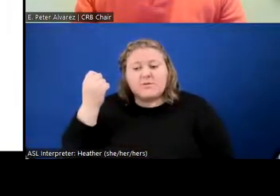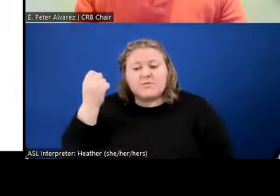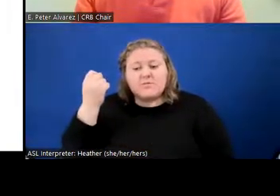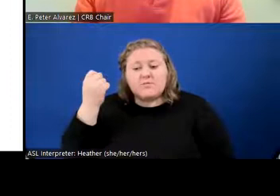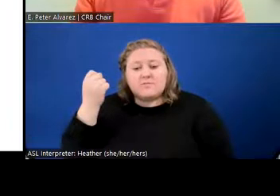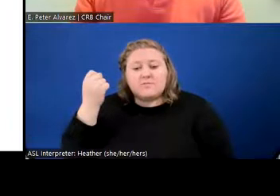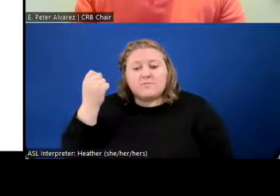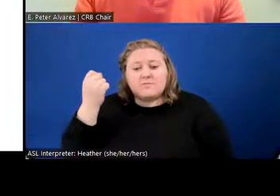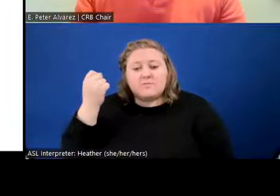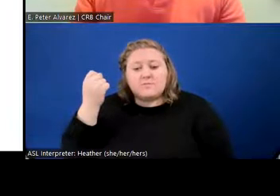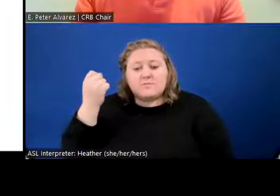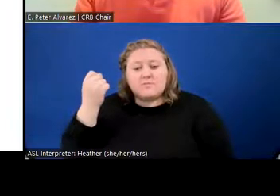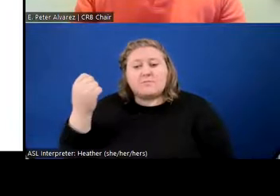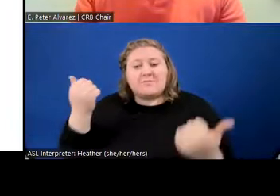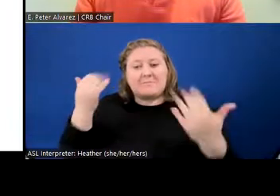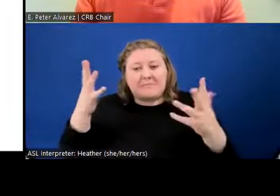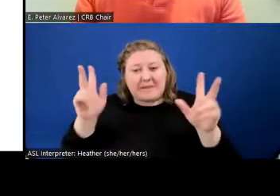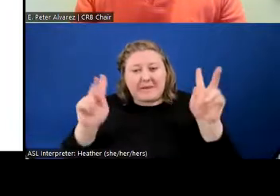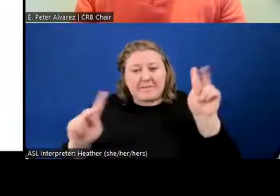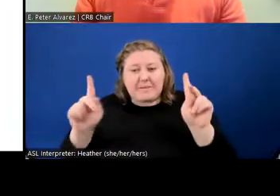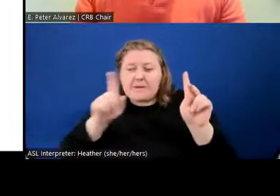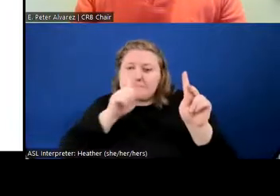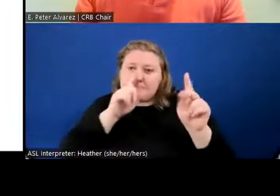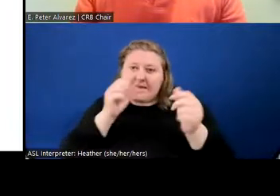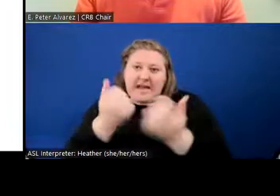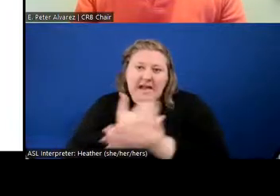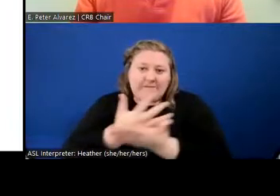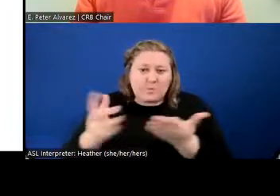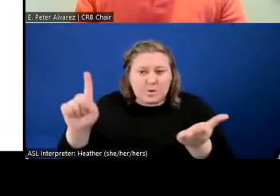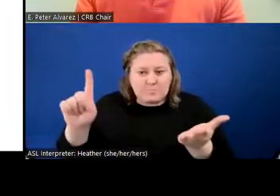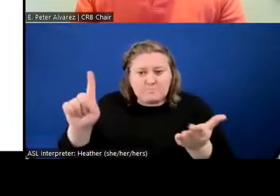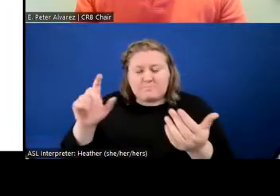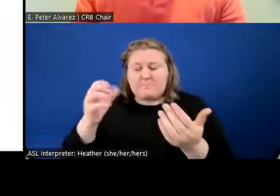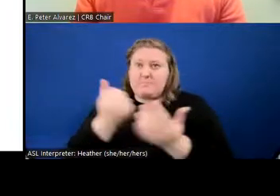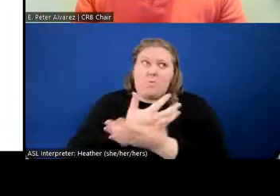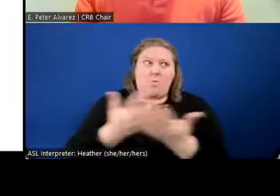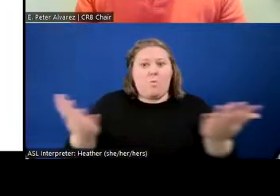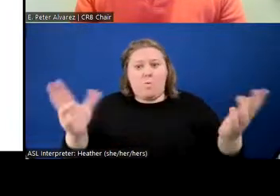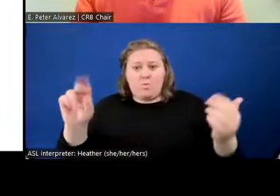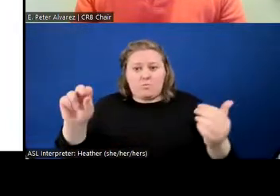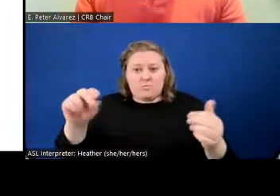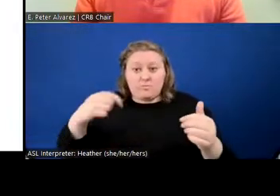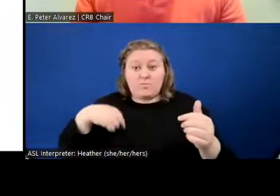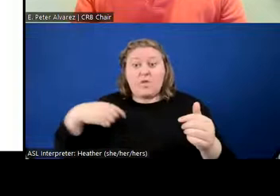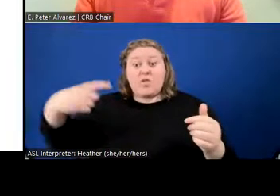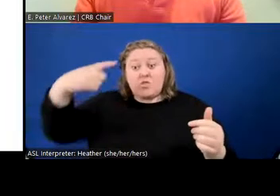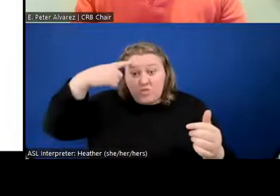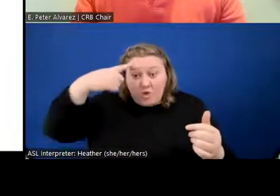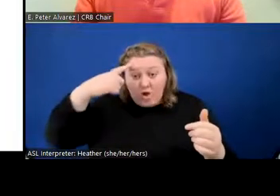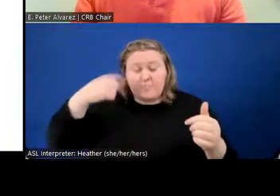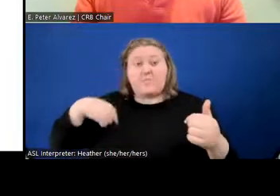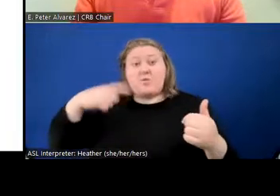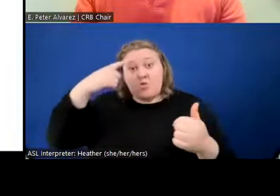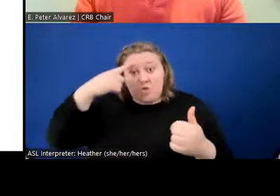of people, and I won't say everyone, there was a belief that the matrix existed.